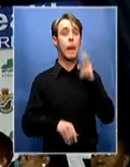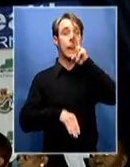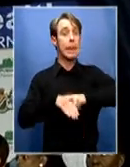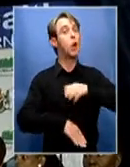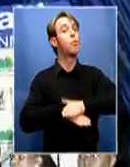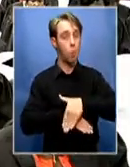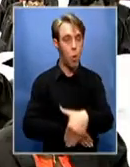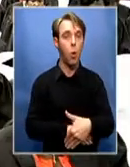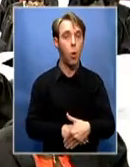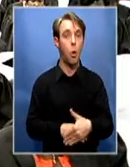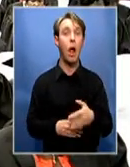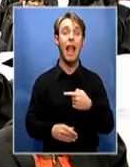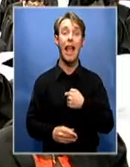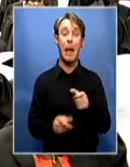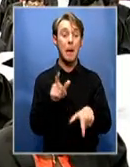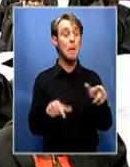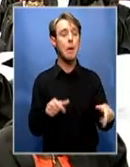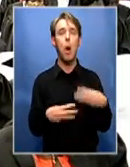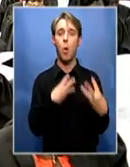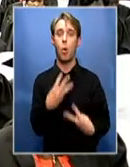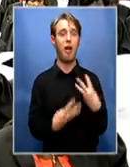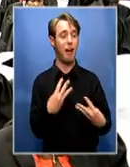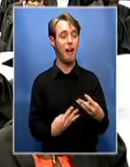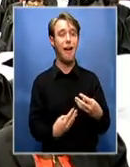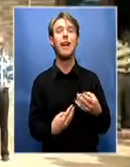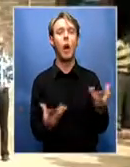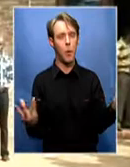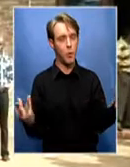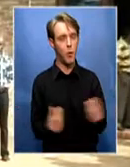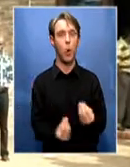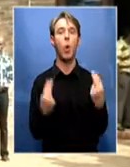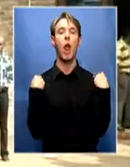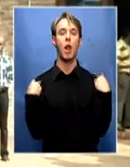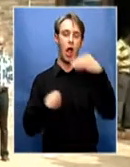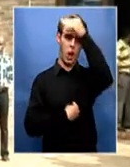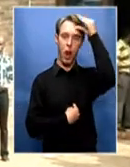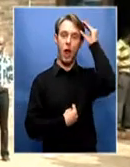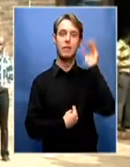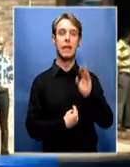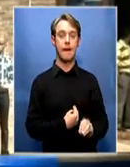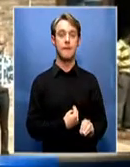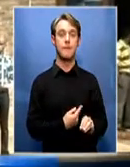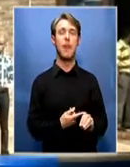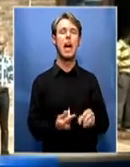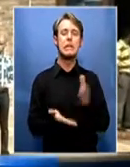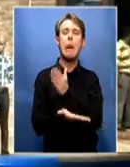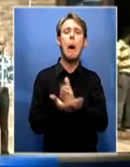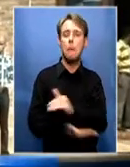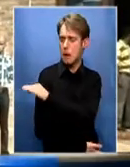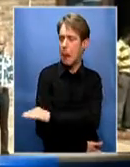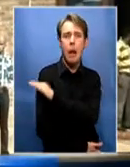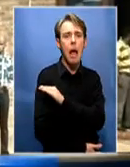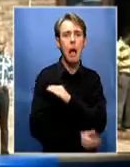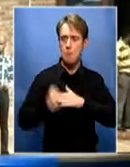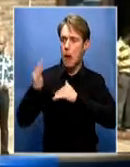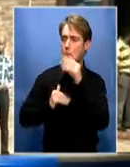the sector where the vacancy rate is still a challenge. We are still running short of nurses in some of our clinics. We have built new